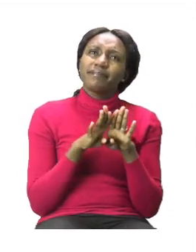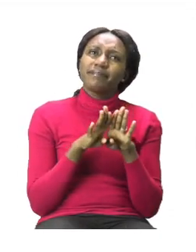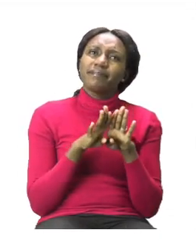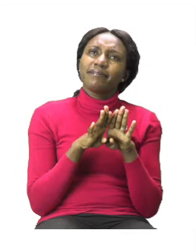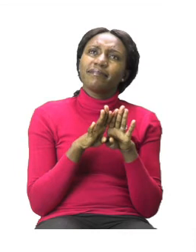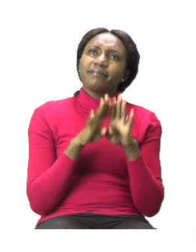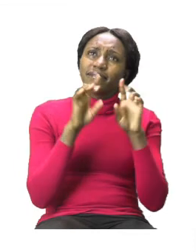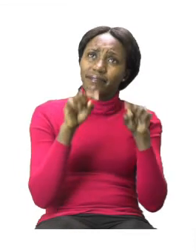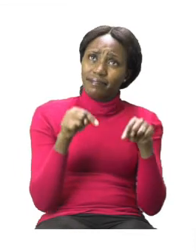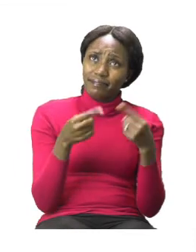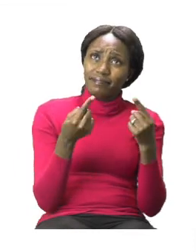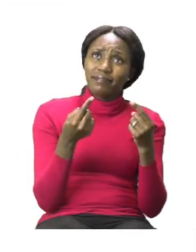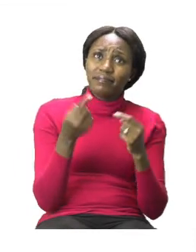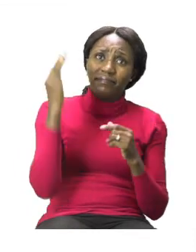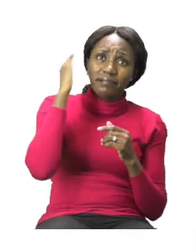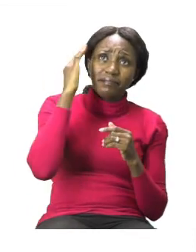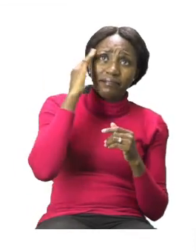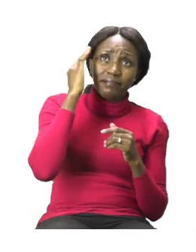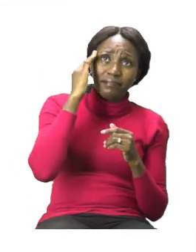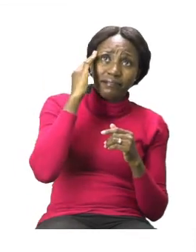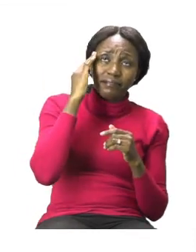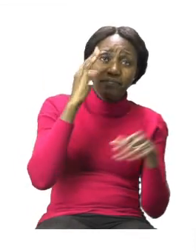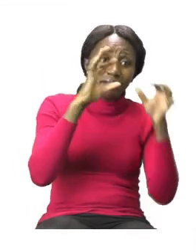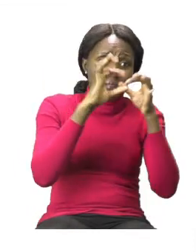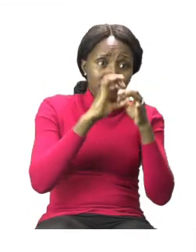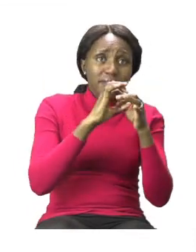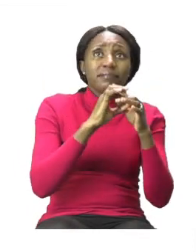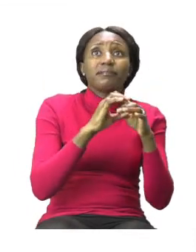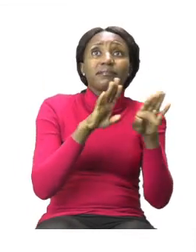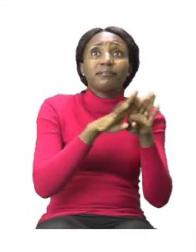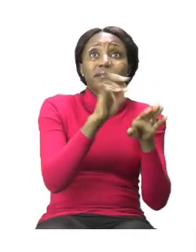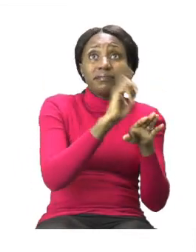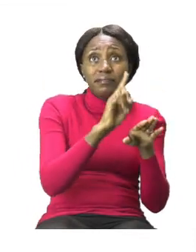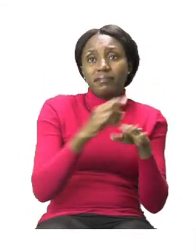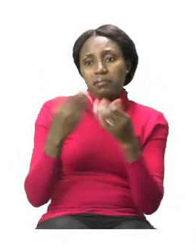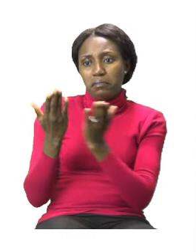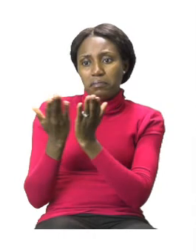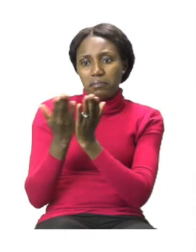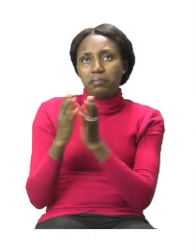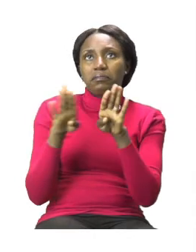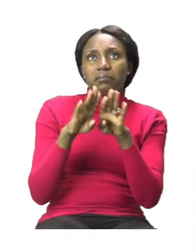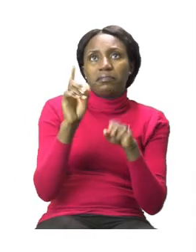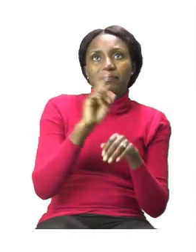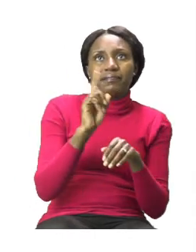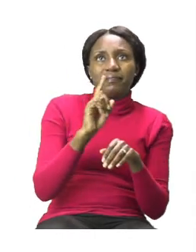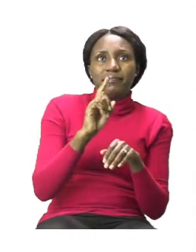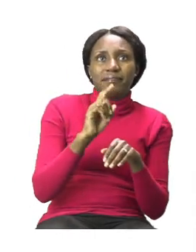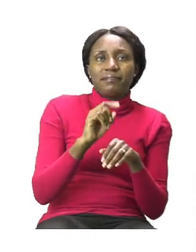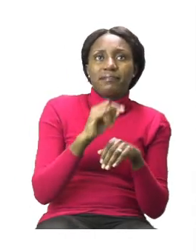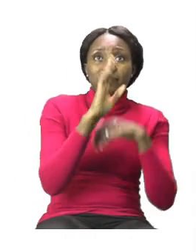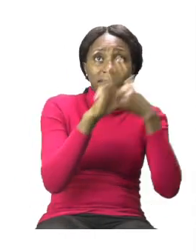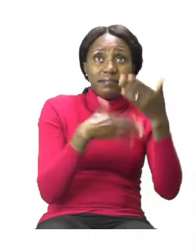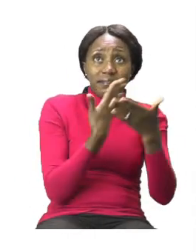find out what we do at home and what we do at school. The pictures that you